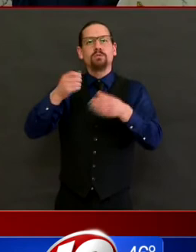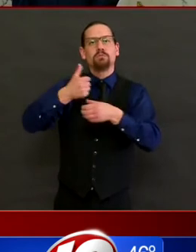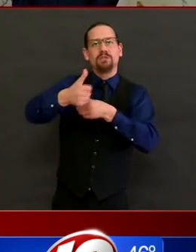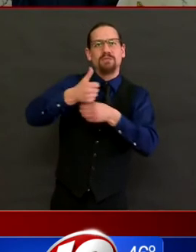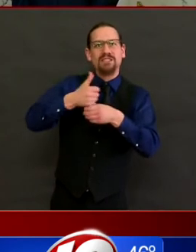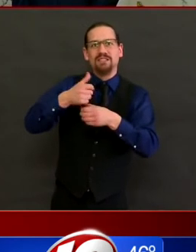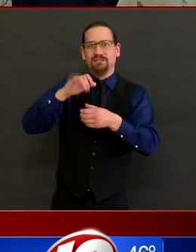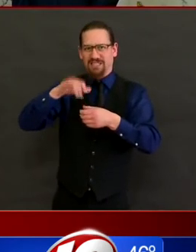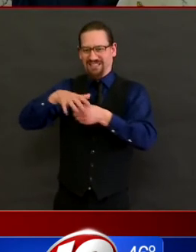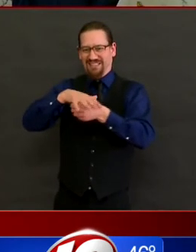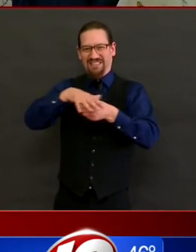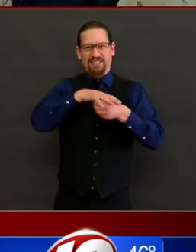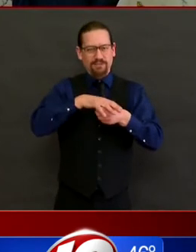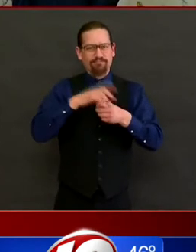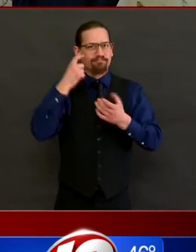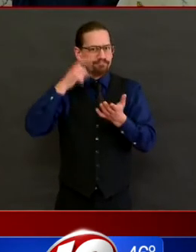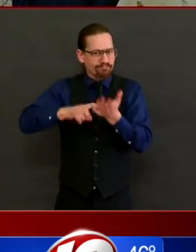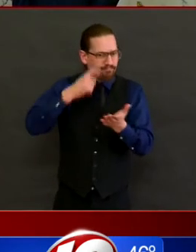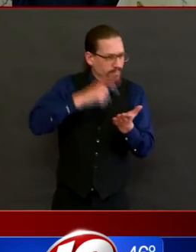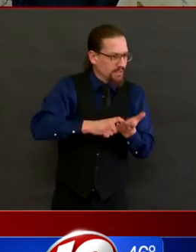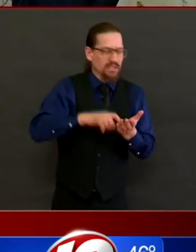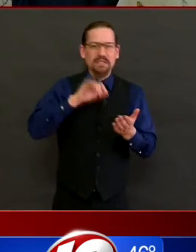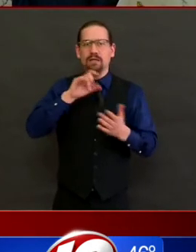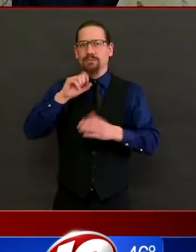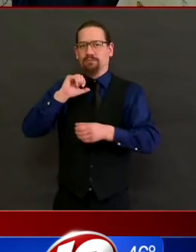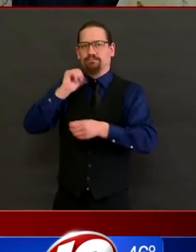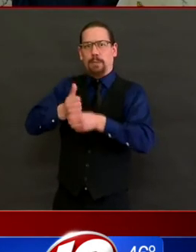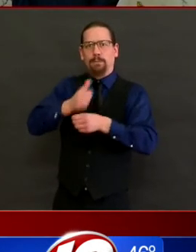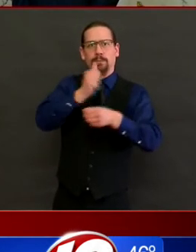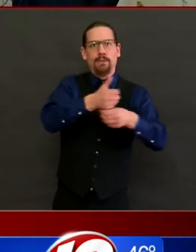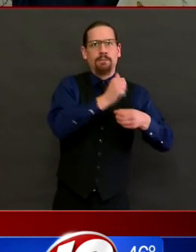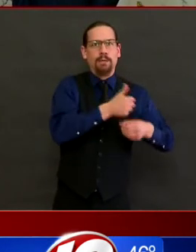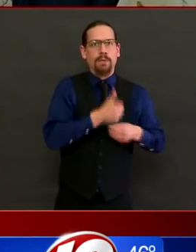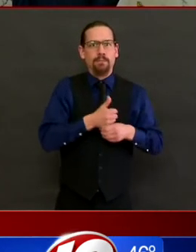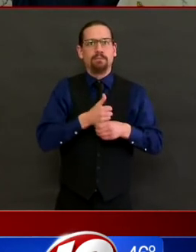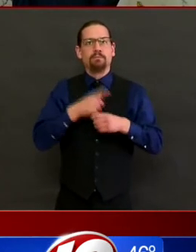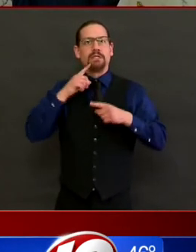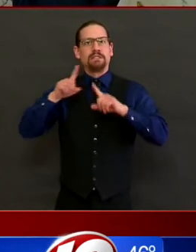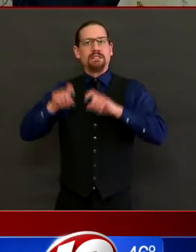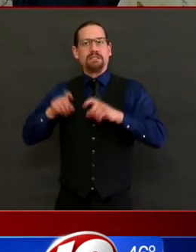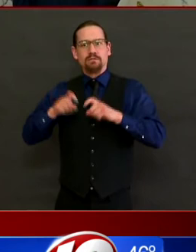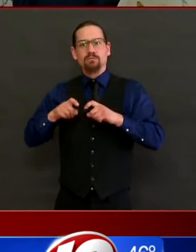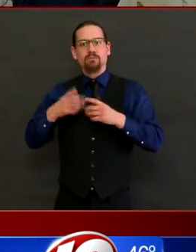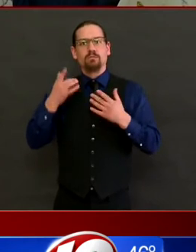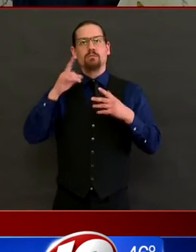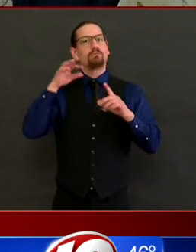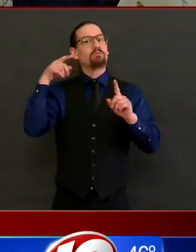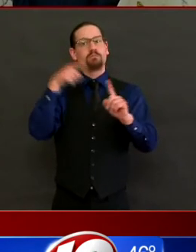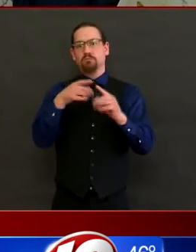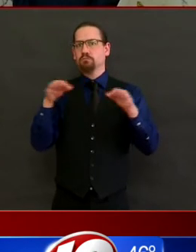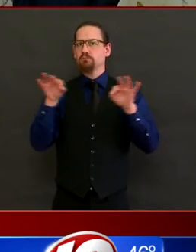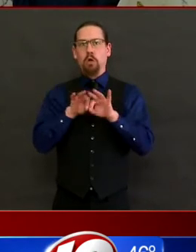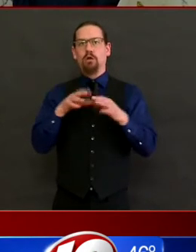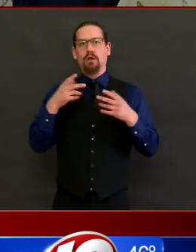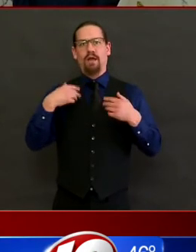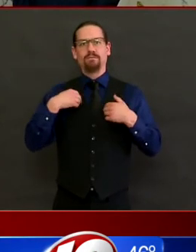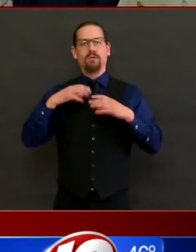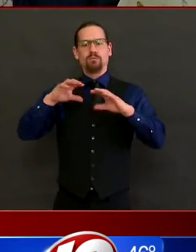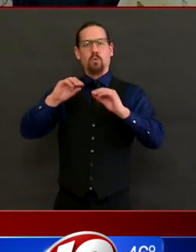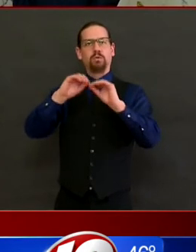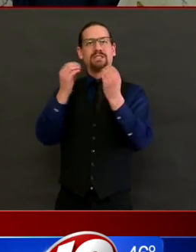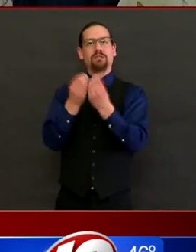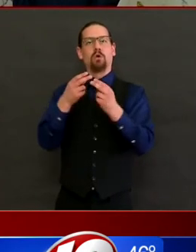state, our health equity zones are committed to ensuring that everyone, regardless of their zip code, gets